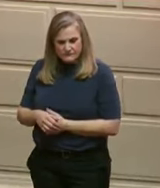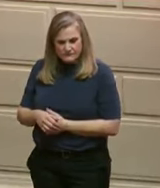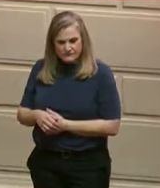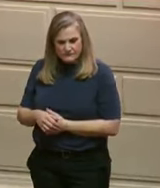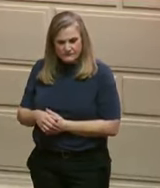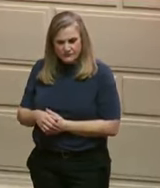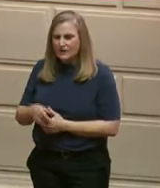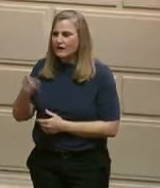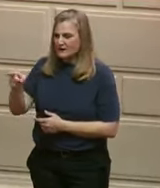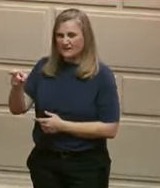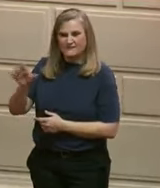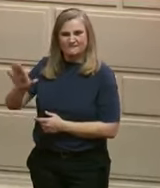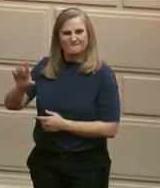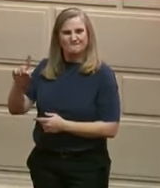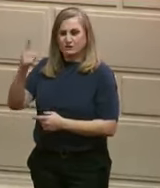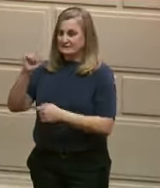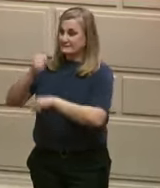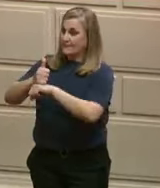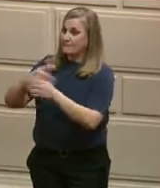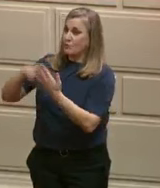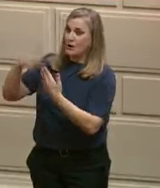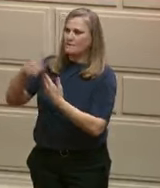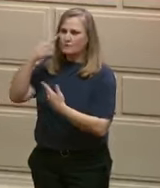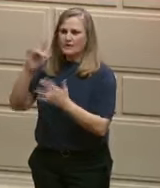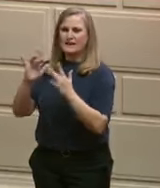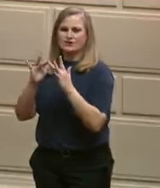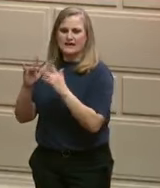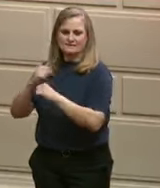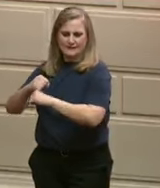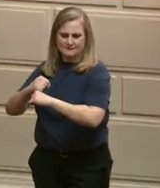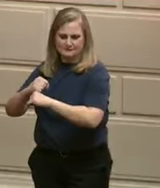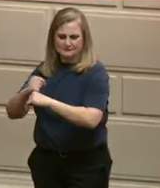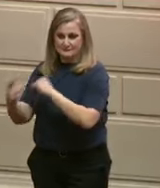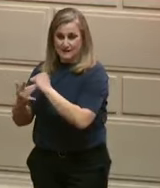and Emerging Technology at Rhode Island College.